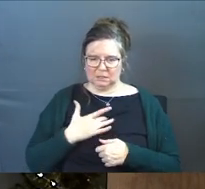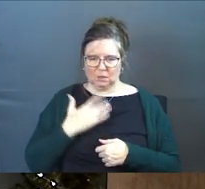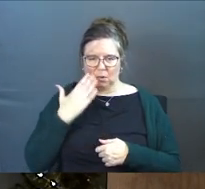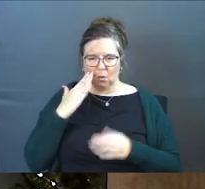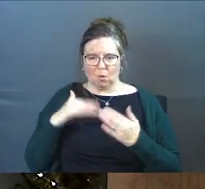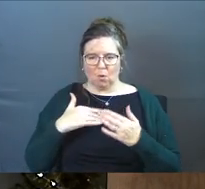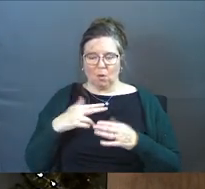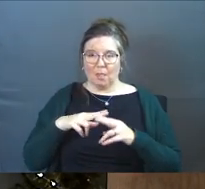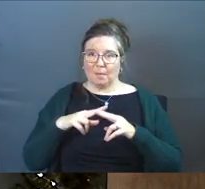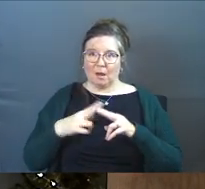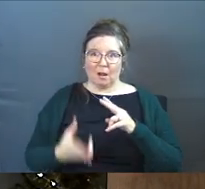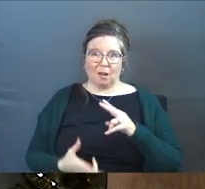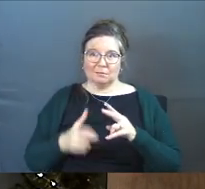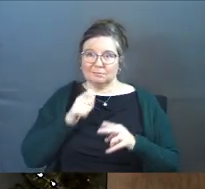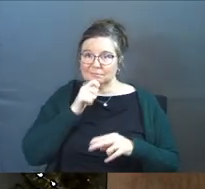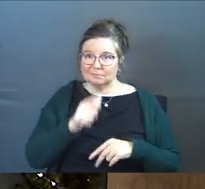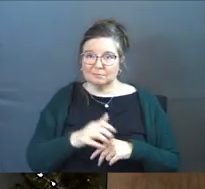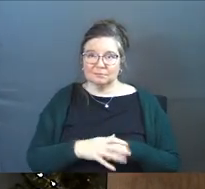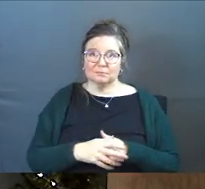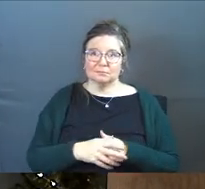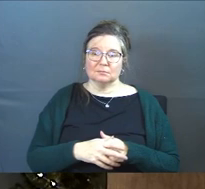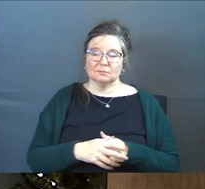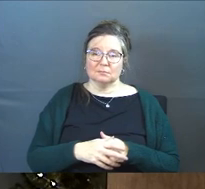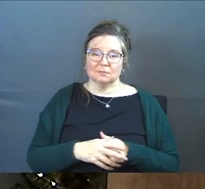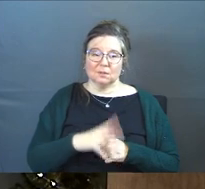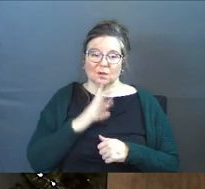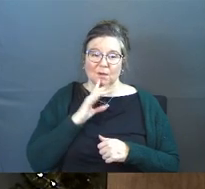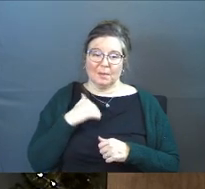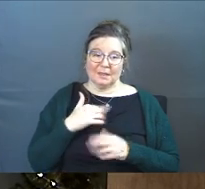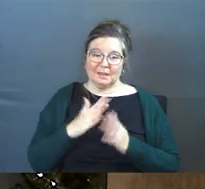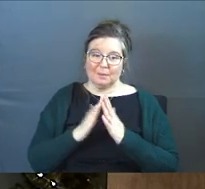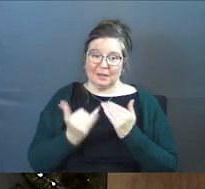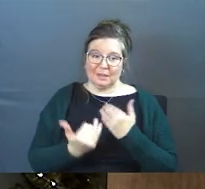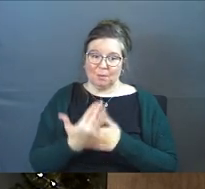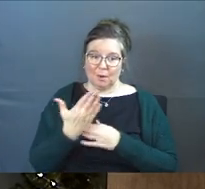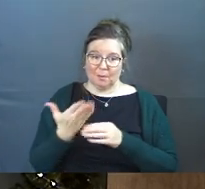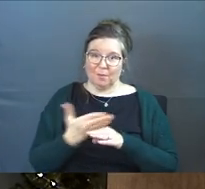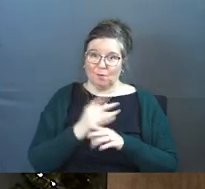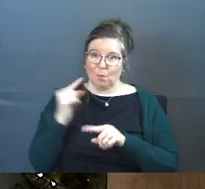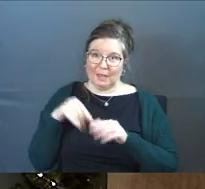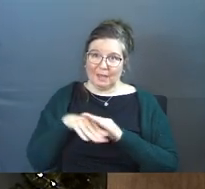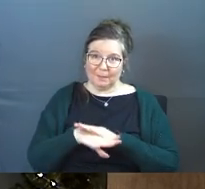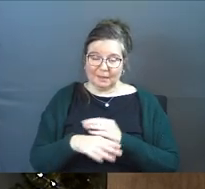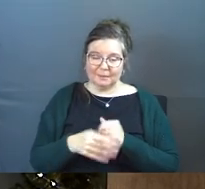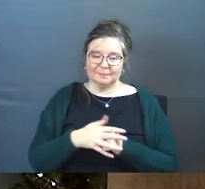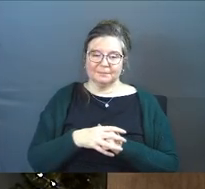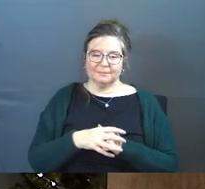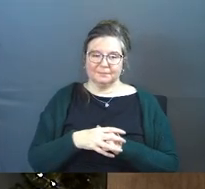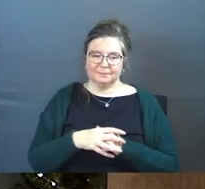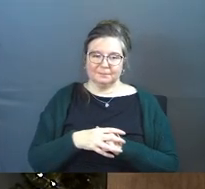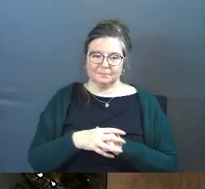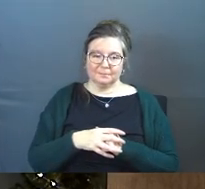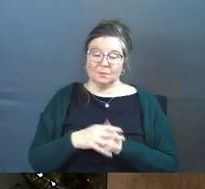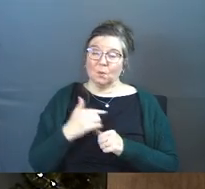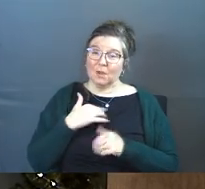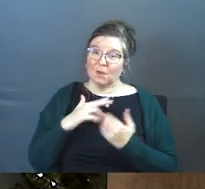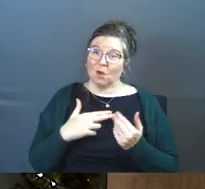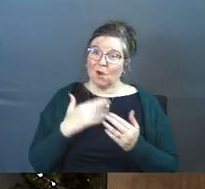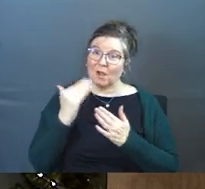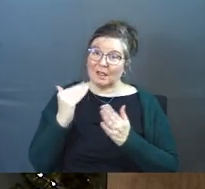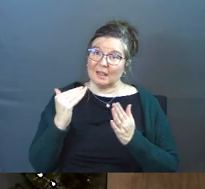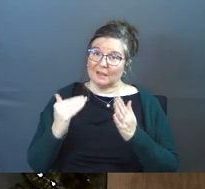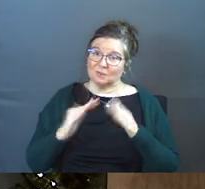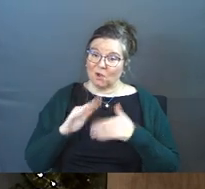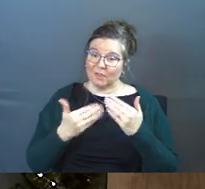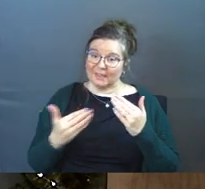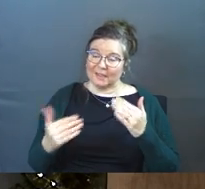still know all the pounds that you didn't lose we're talking about this in prayer this morning before we came in we could all list